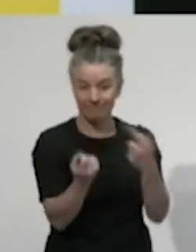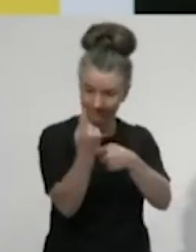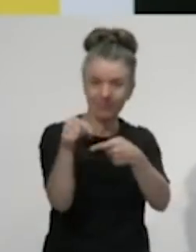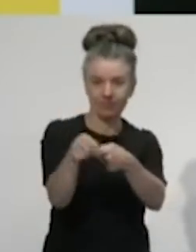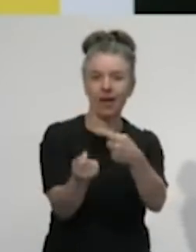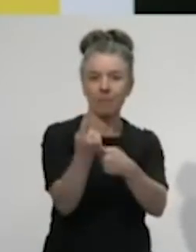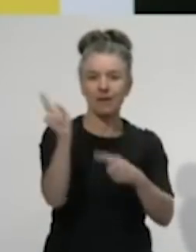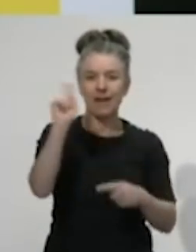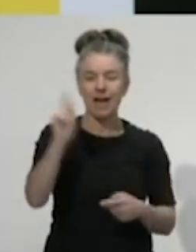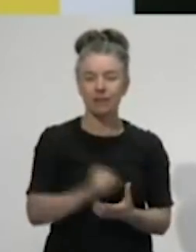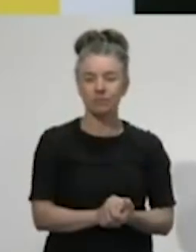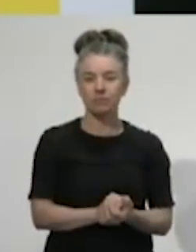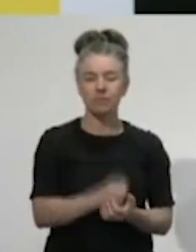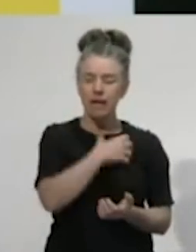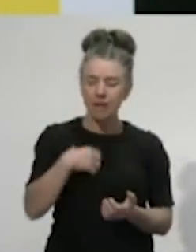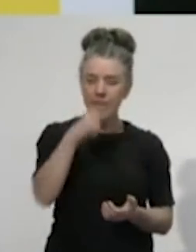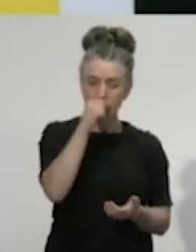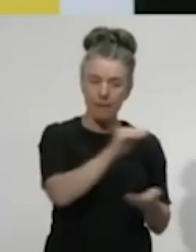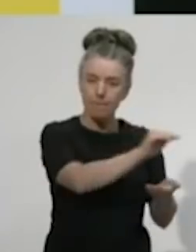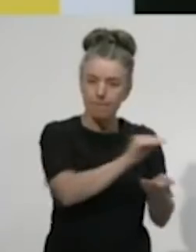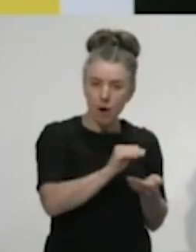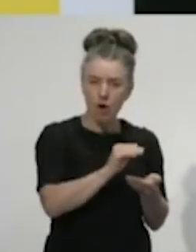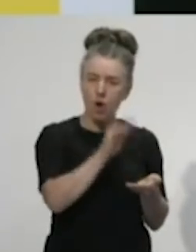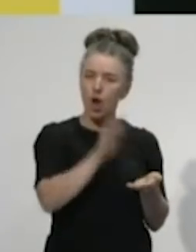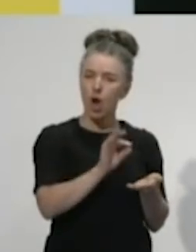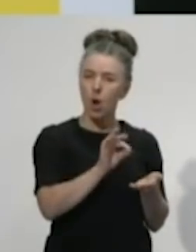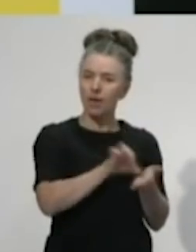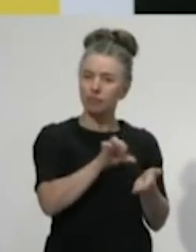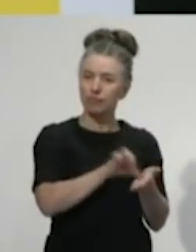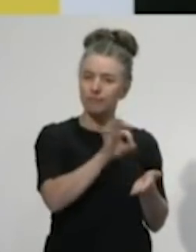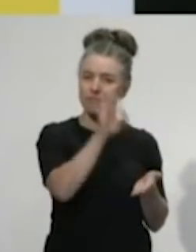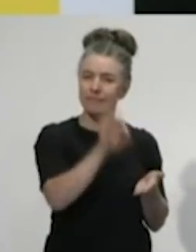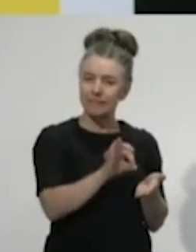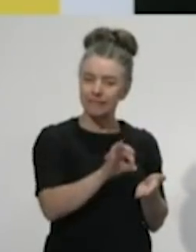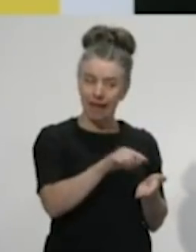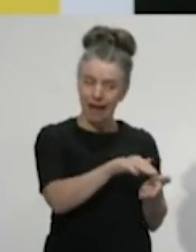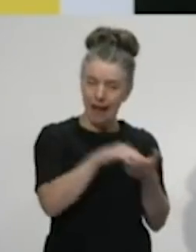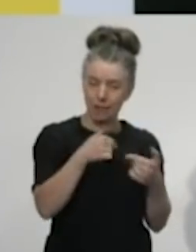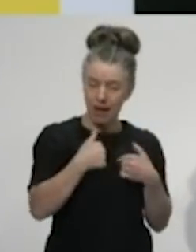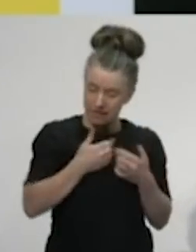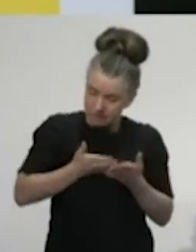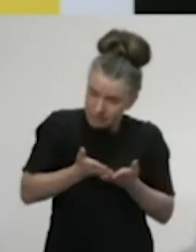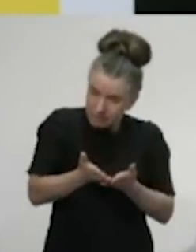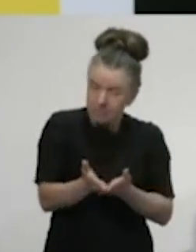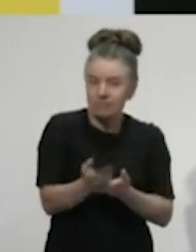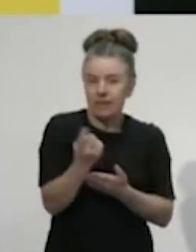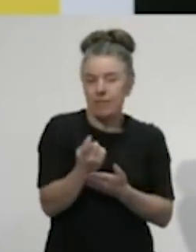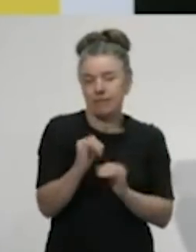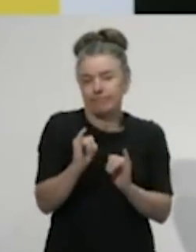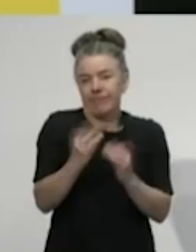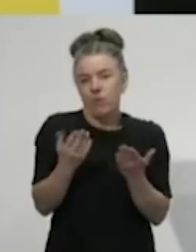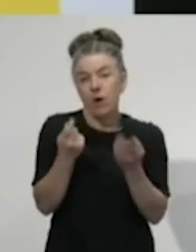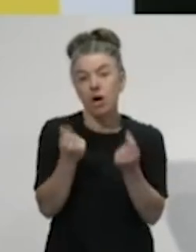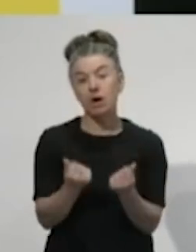to borrow at very low interest rates places us in a strong position to weather the economic storm ahead. But more than that,